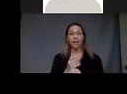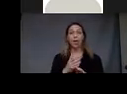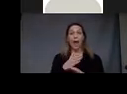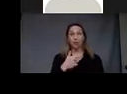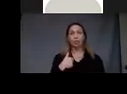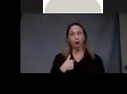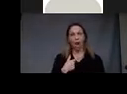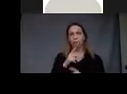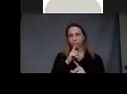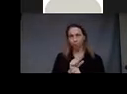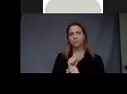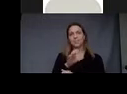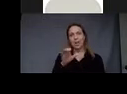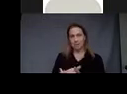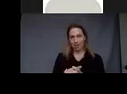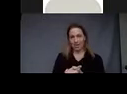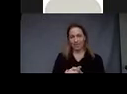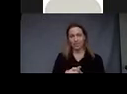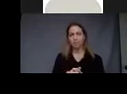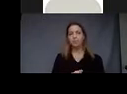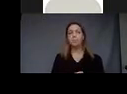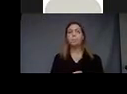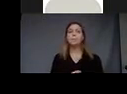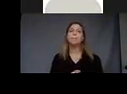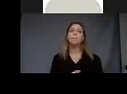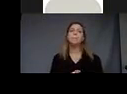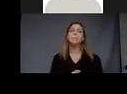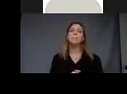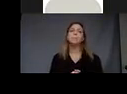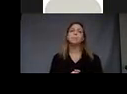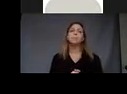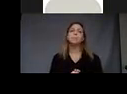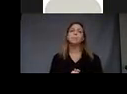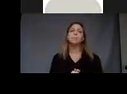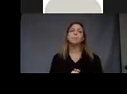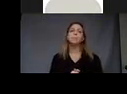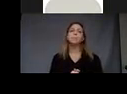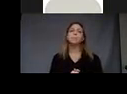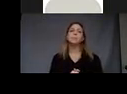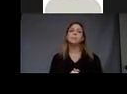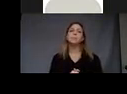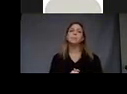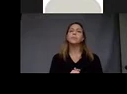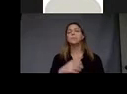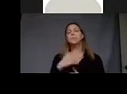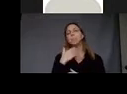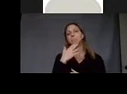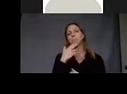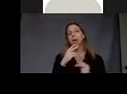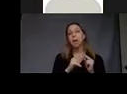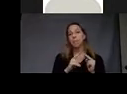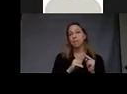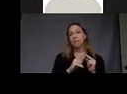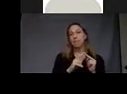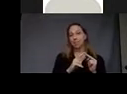got married. And you can see, um, this sweet couple who, who are